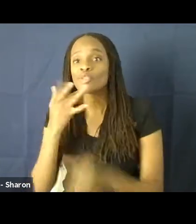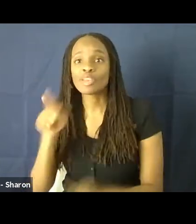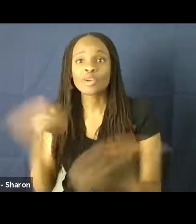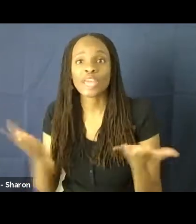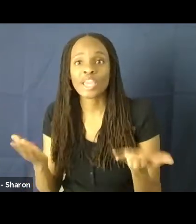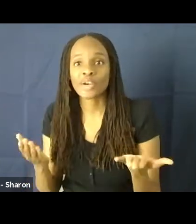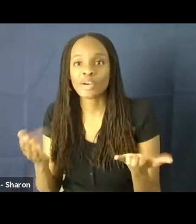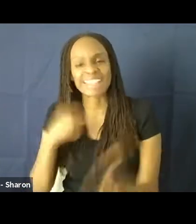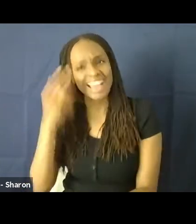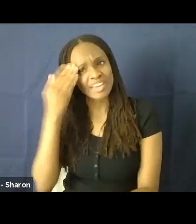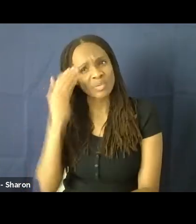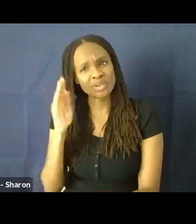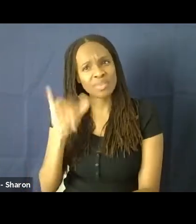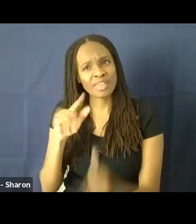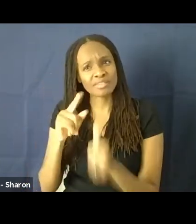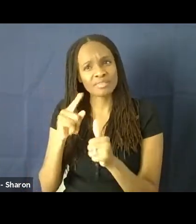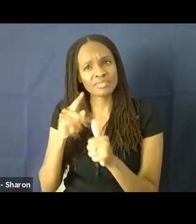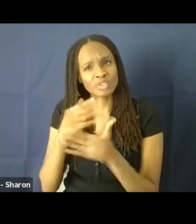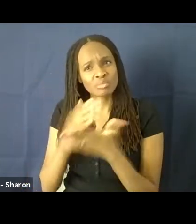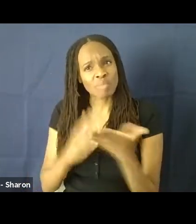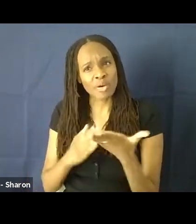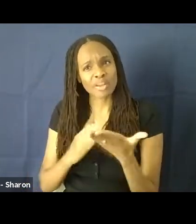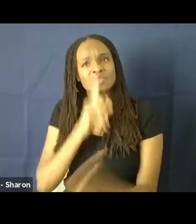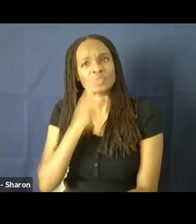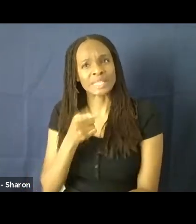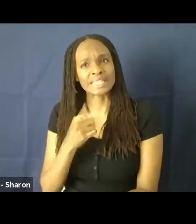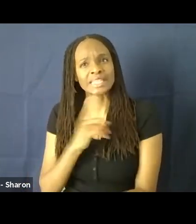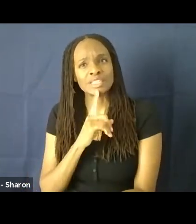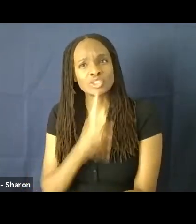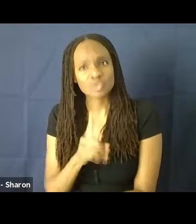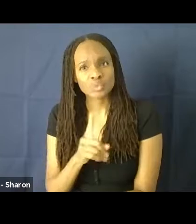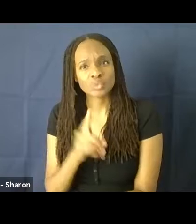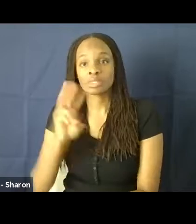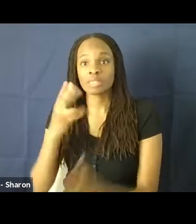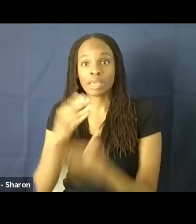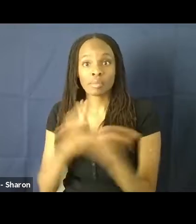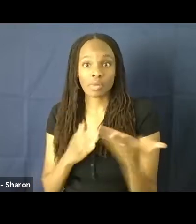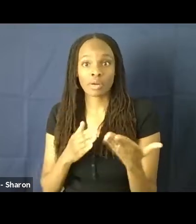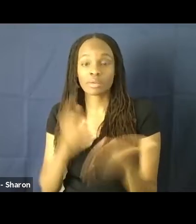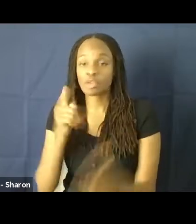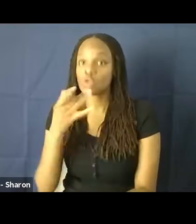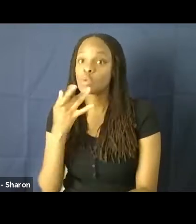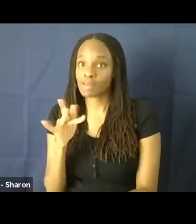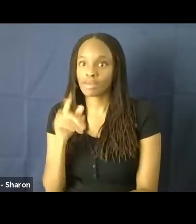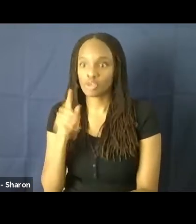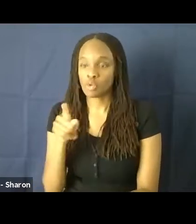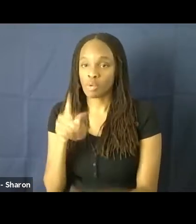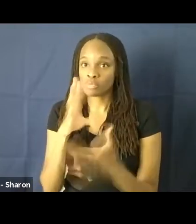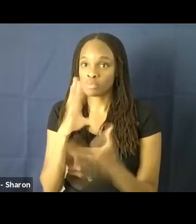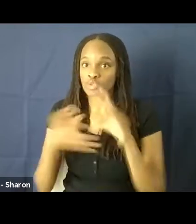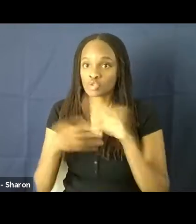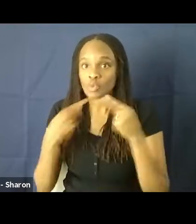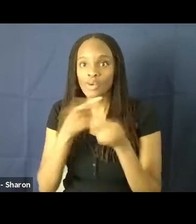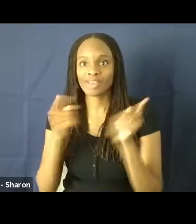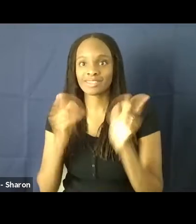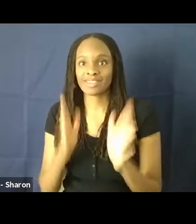that the first part is necessarily true. But the second part is you are lucky to be a storyteller. And with that